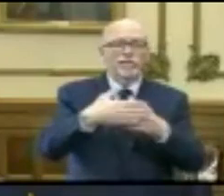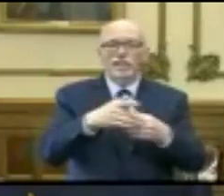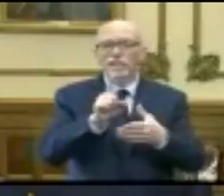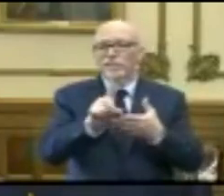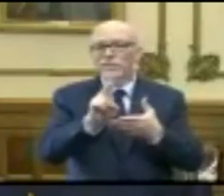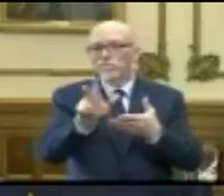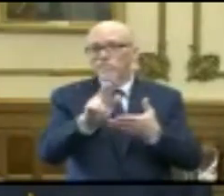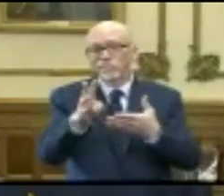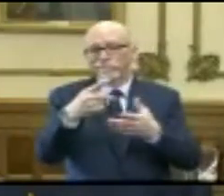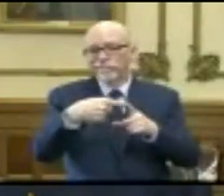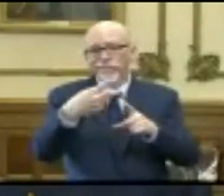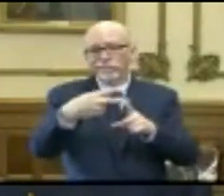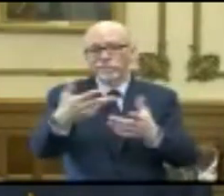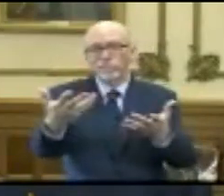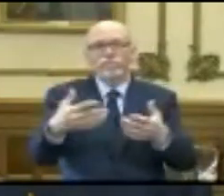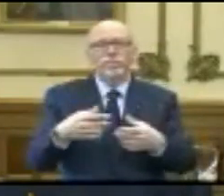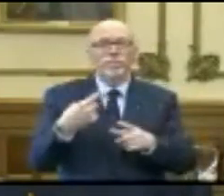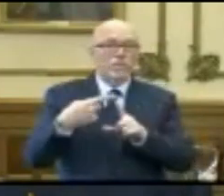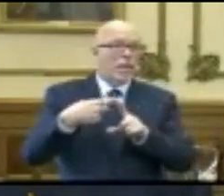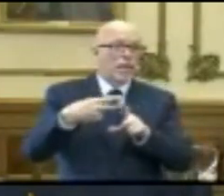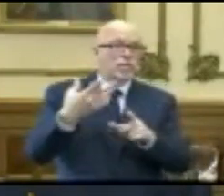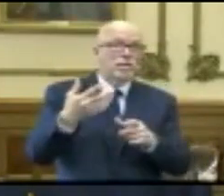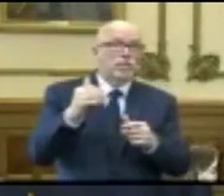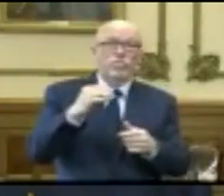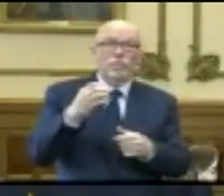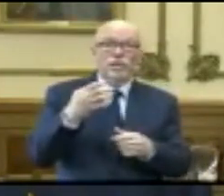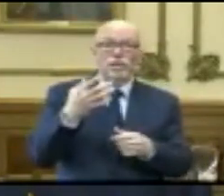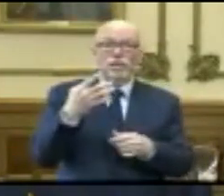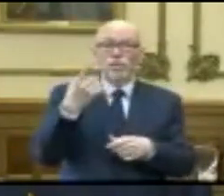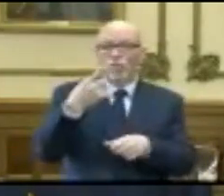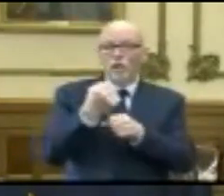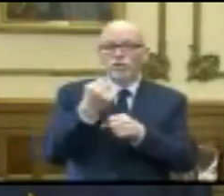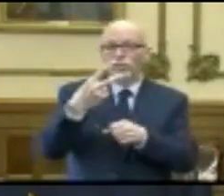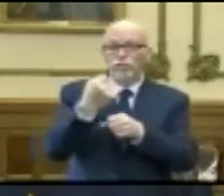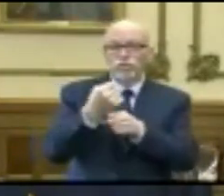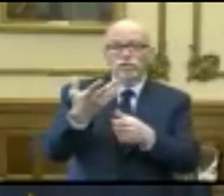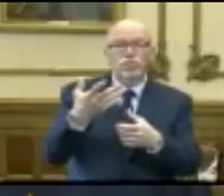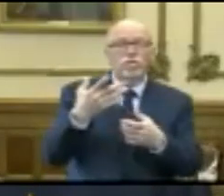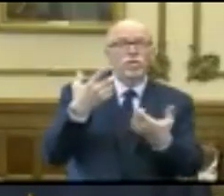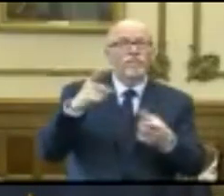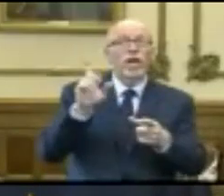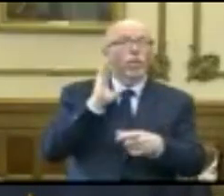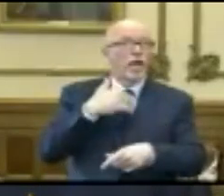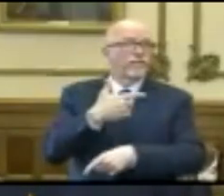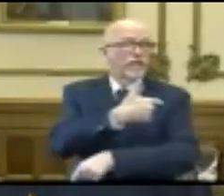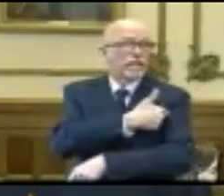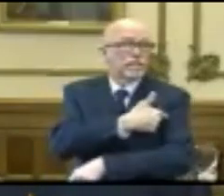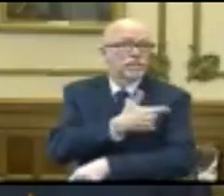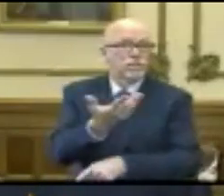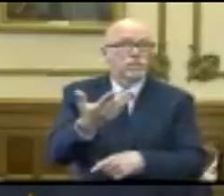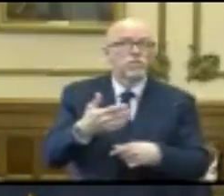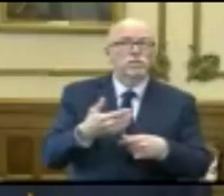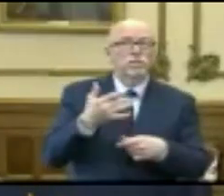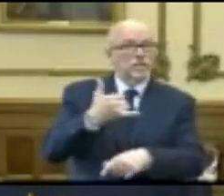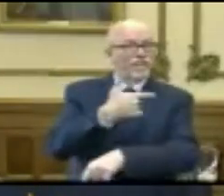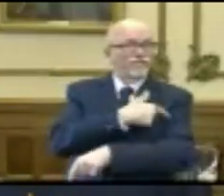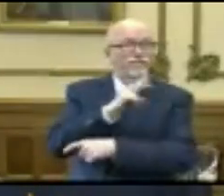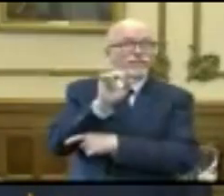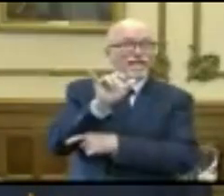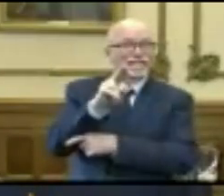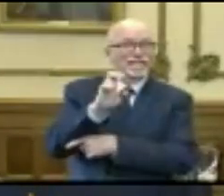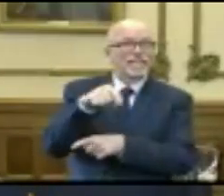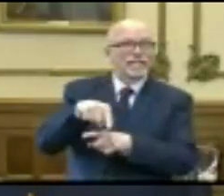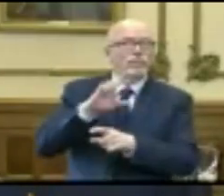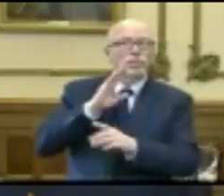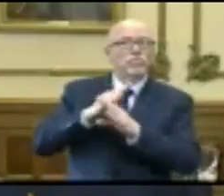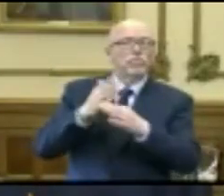ahead. And when you say months, you know, 14 months, 18 months to get that vaccine, ultimately that vaccine, contemplating antibodies as